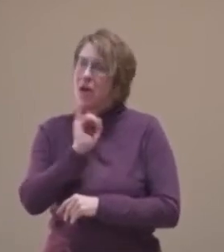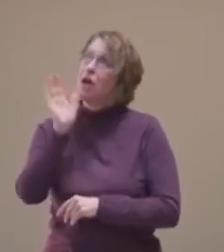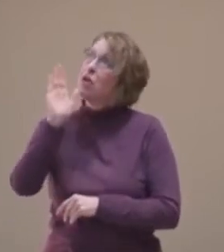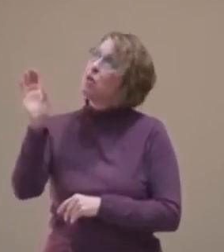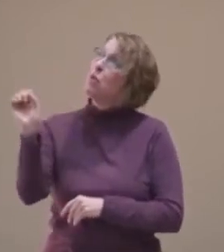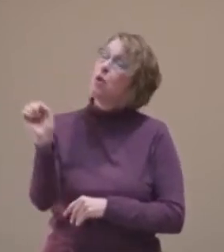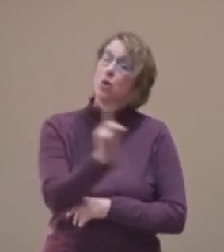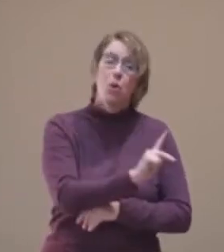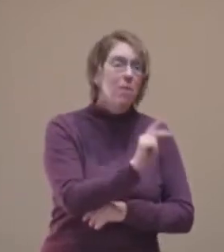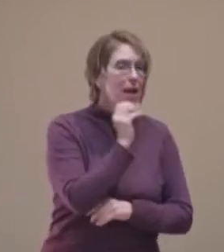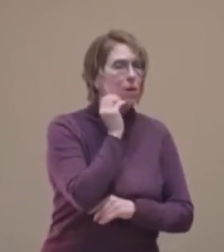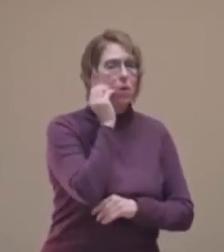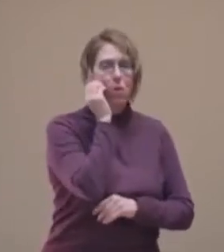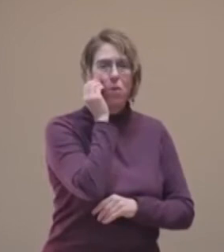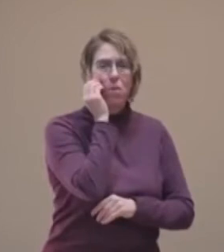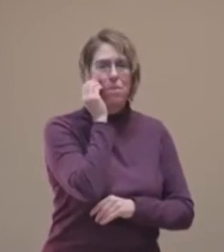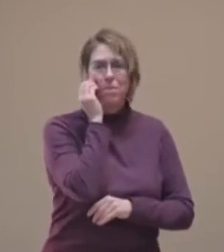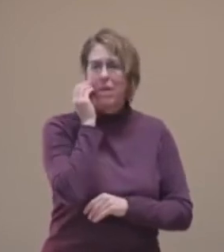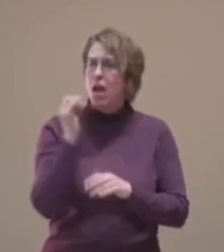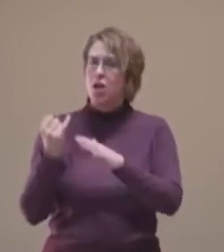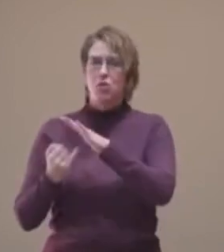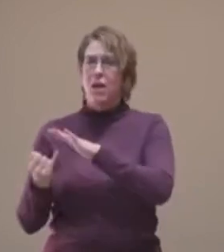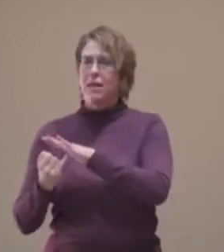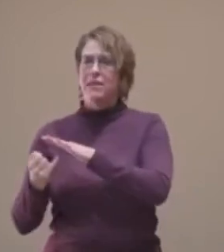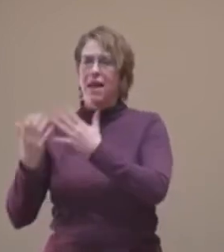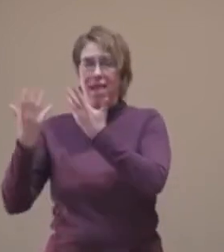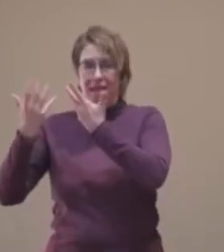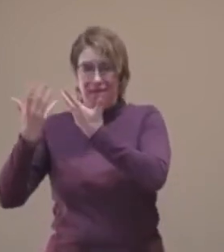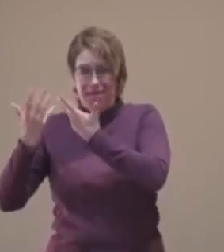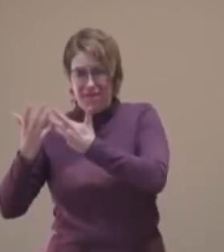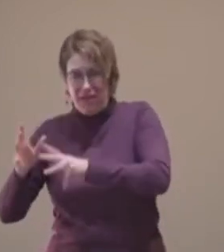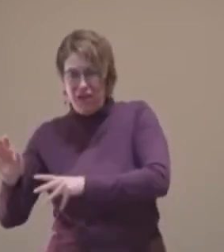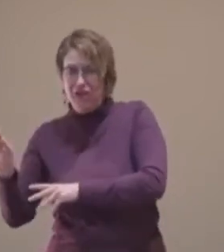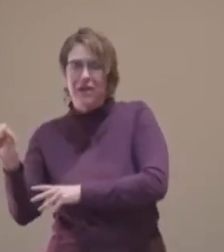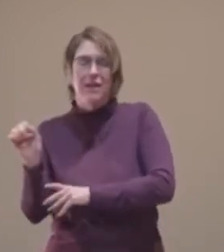The exile is over. It's time to come home.